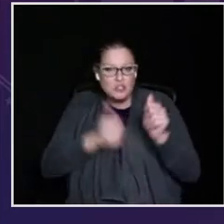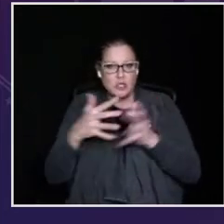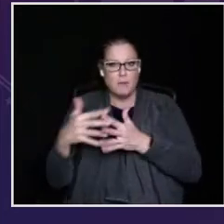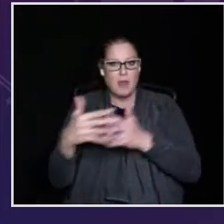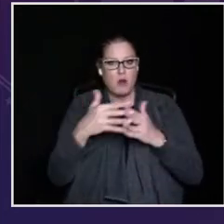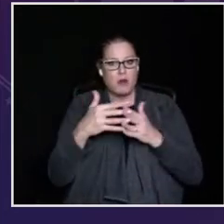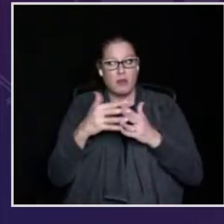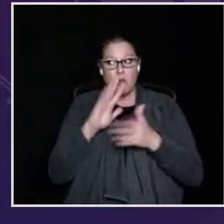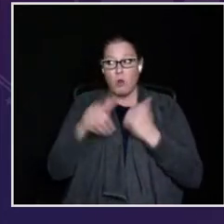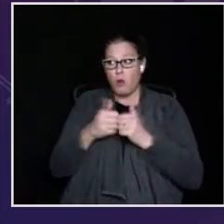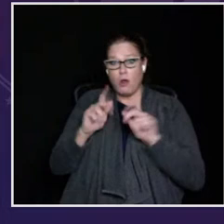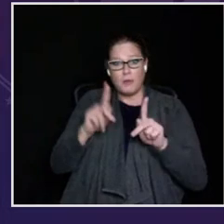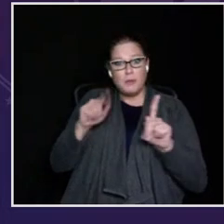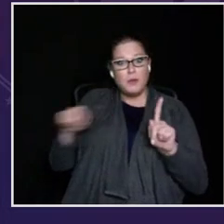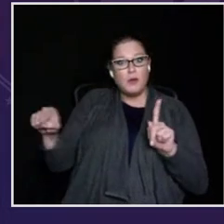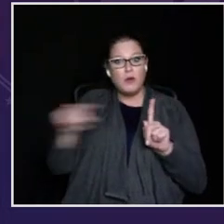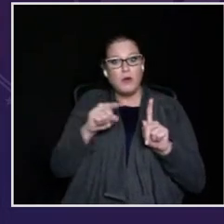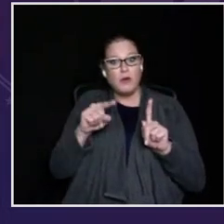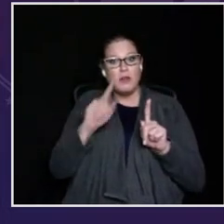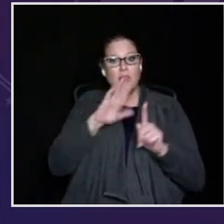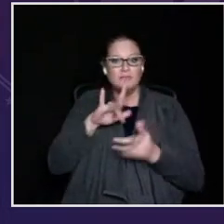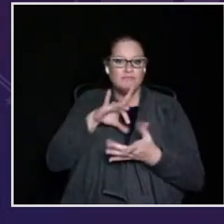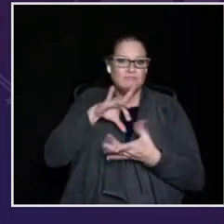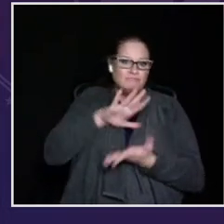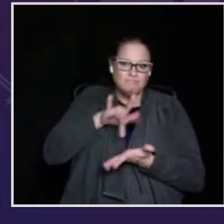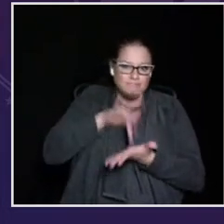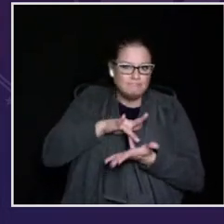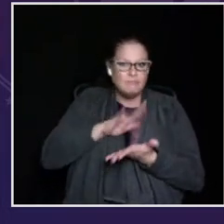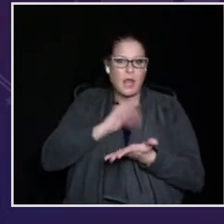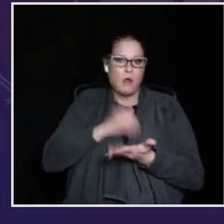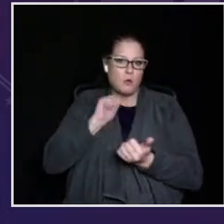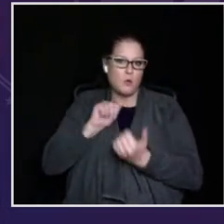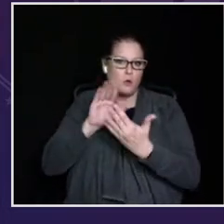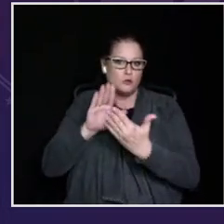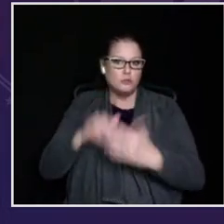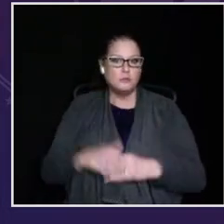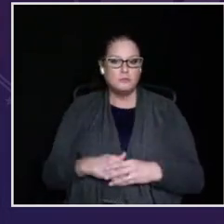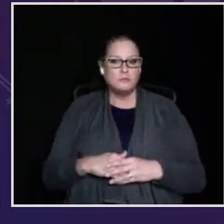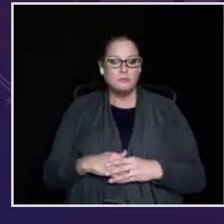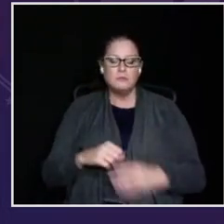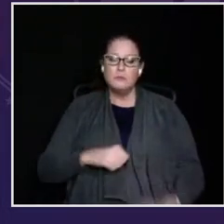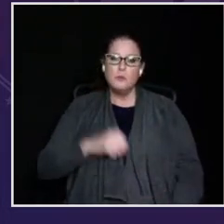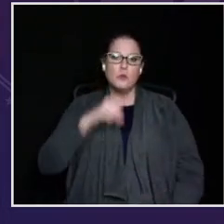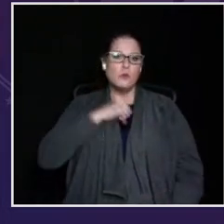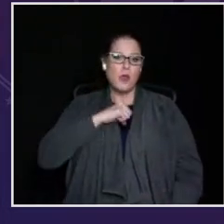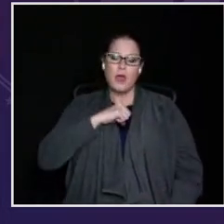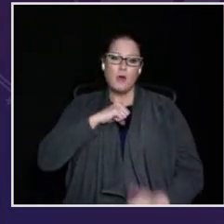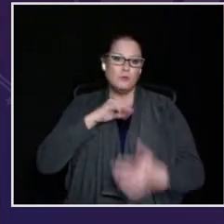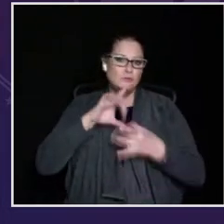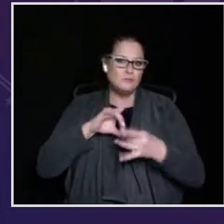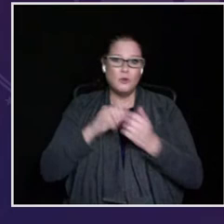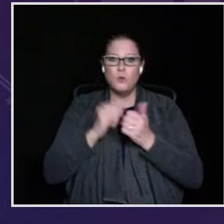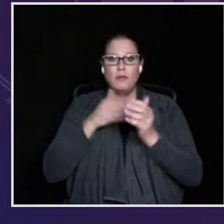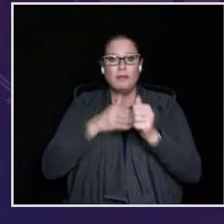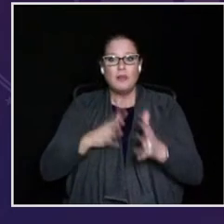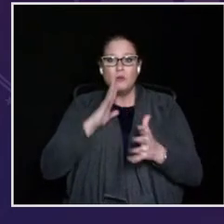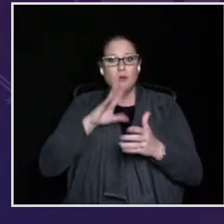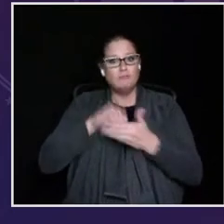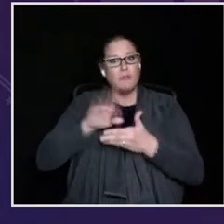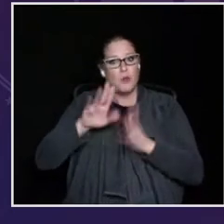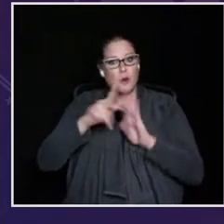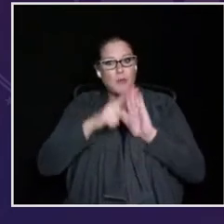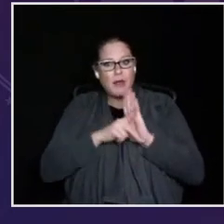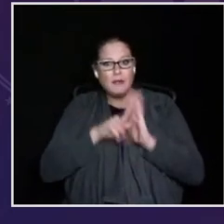when the humanity and dignity of every American and of all people lie at the heart of our approach.